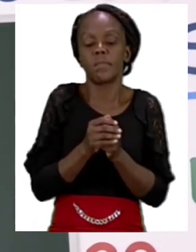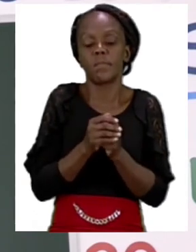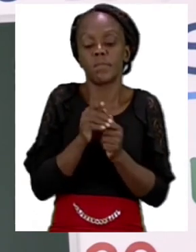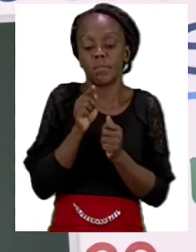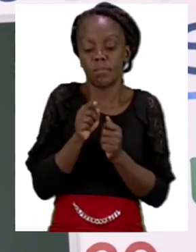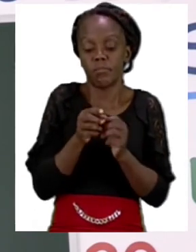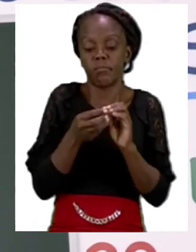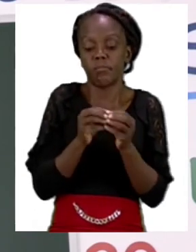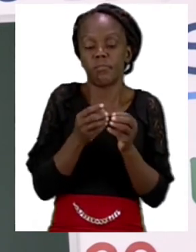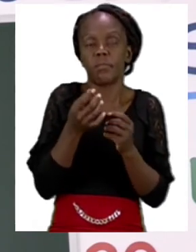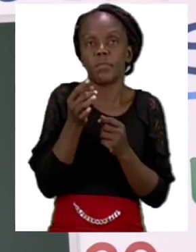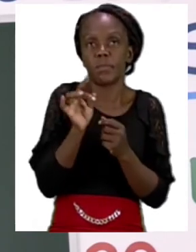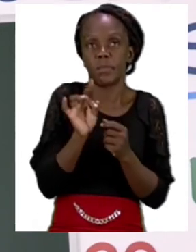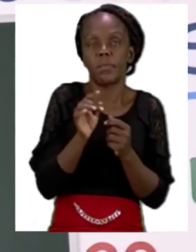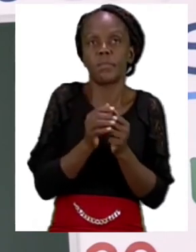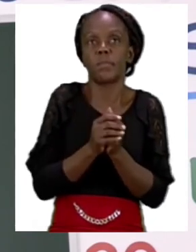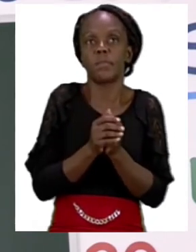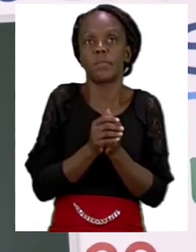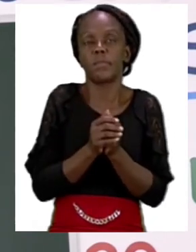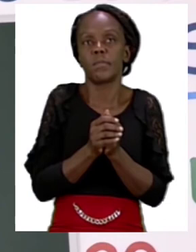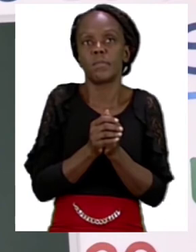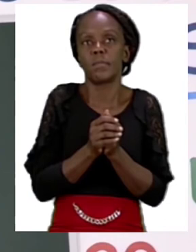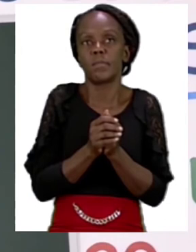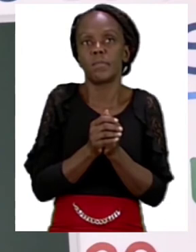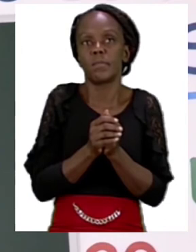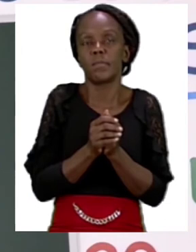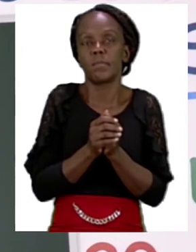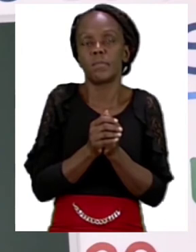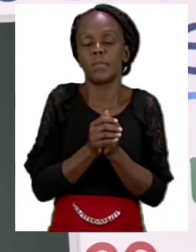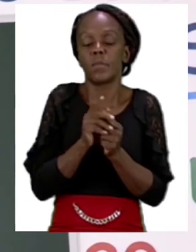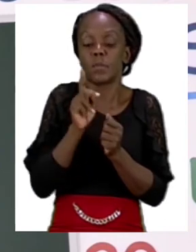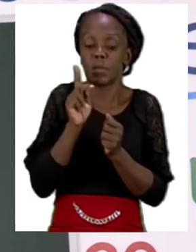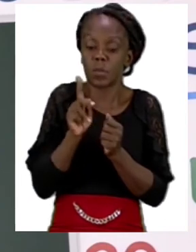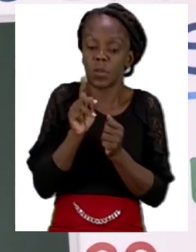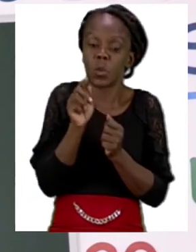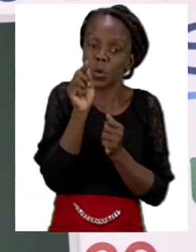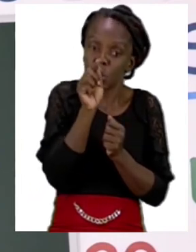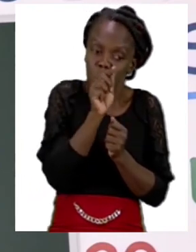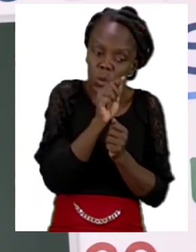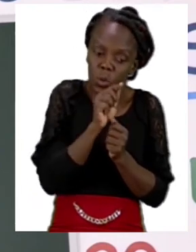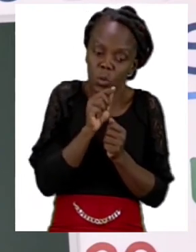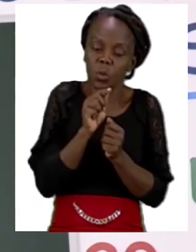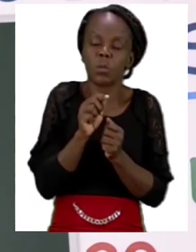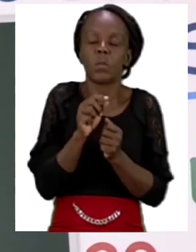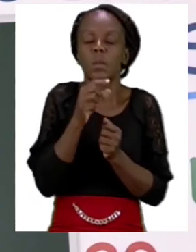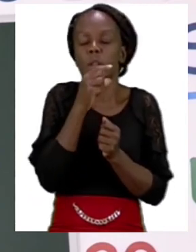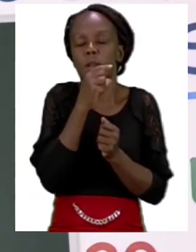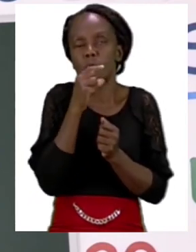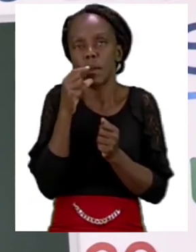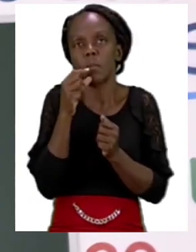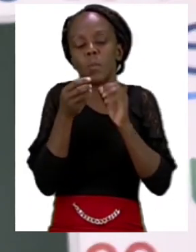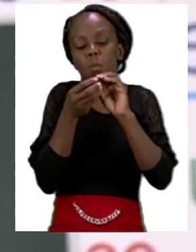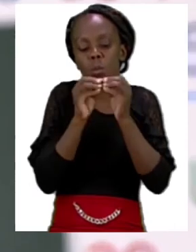eight you are also going to trace the name of the number which is eight we